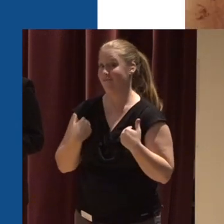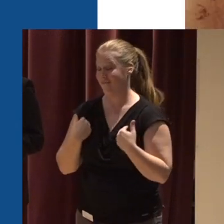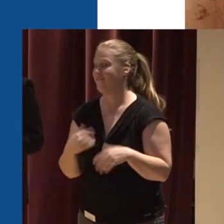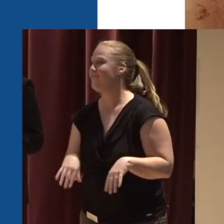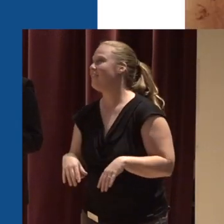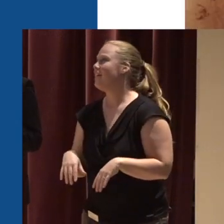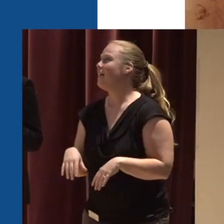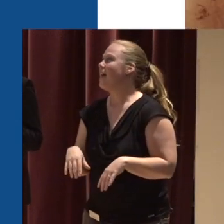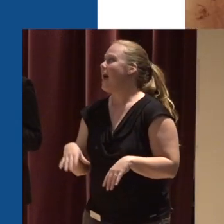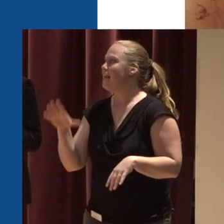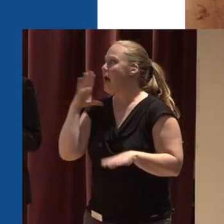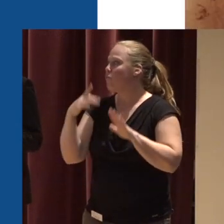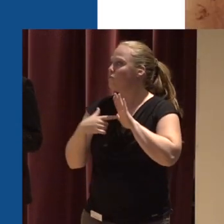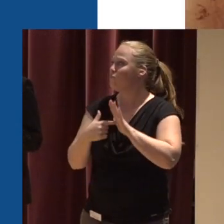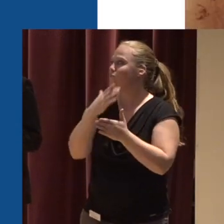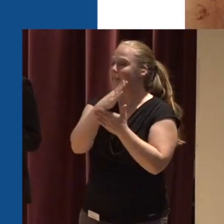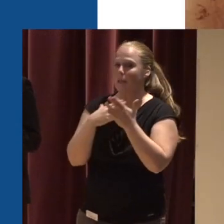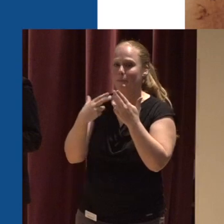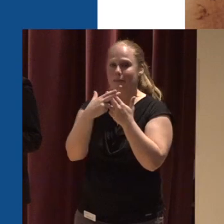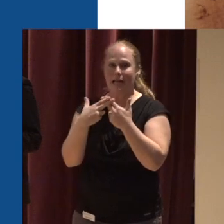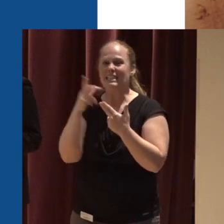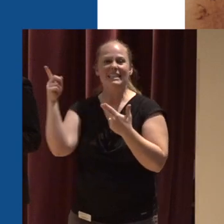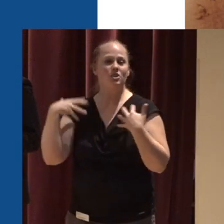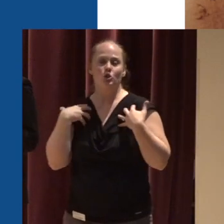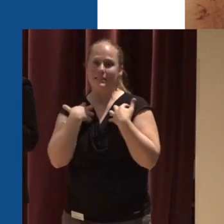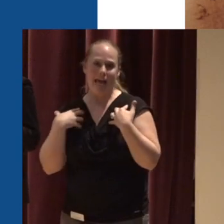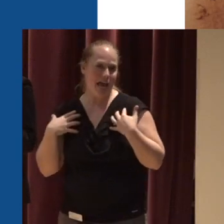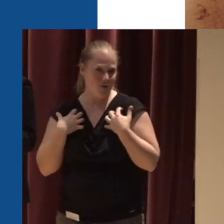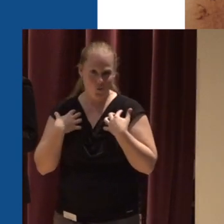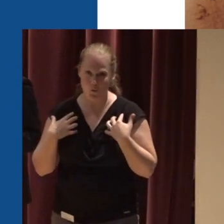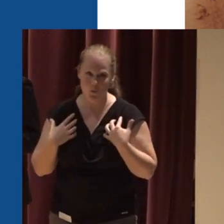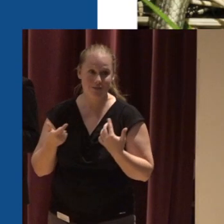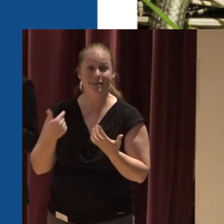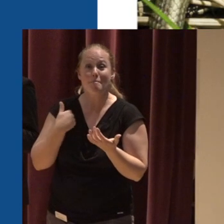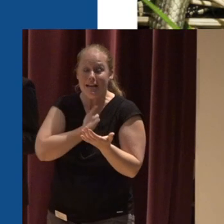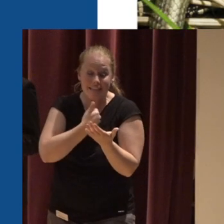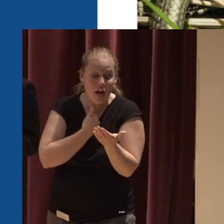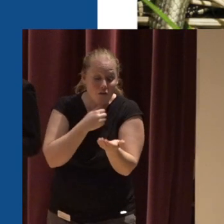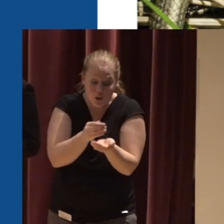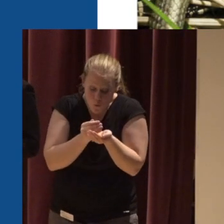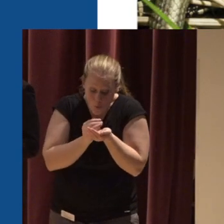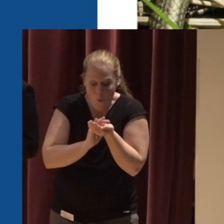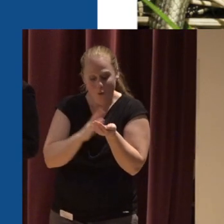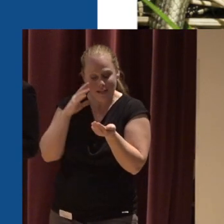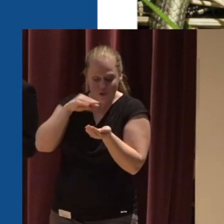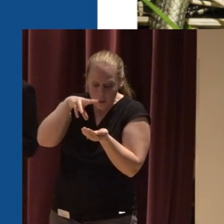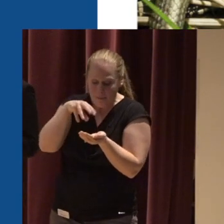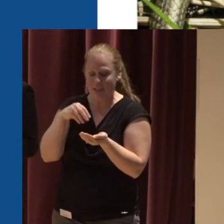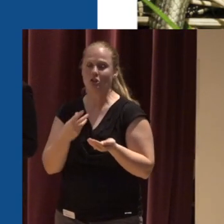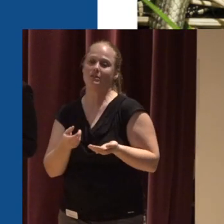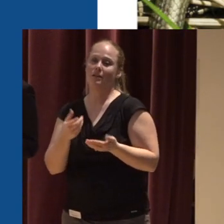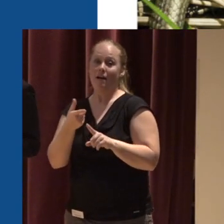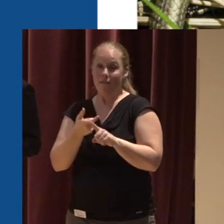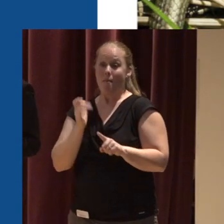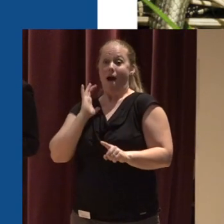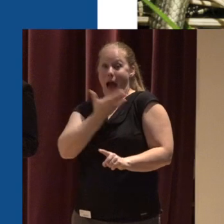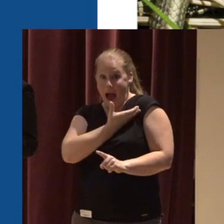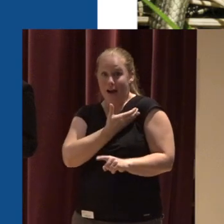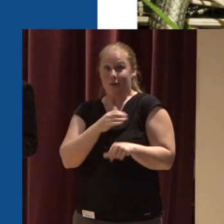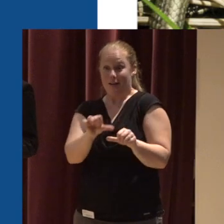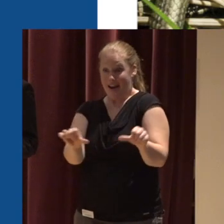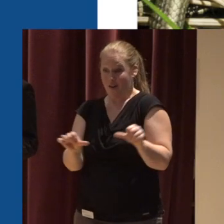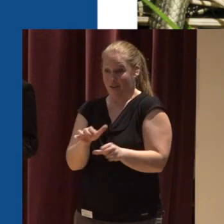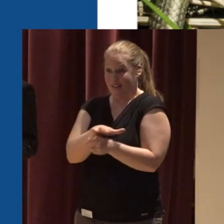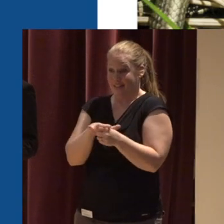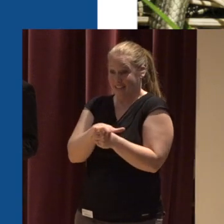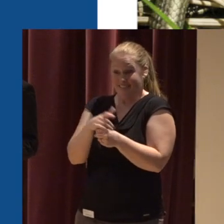And I'm going to show you some slides And these are all animals that I got to hold in my hand and I took pictures of So these are all from our natural areas that